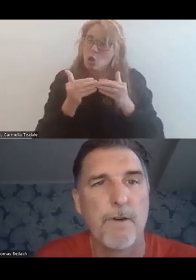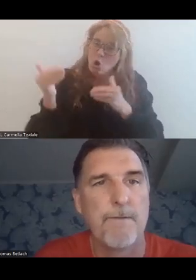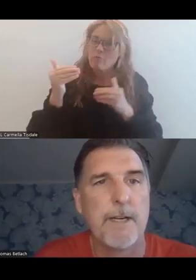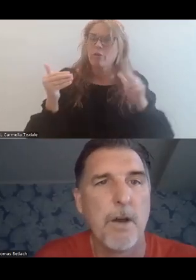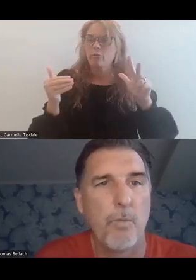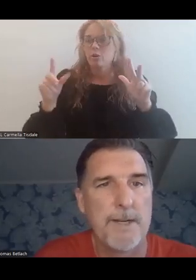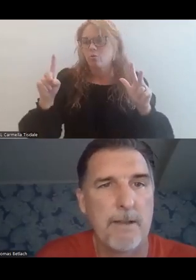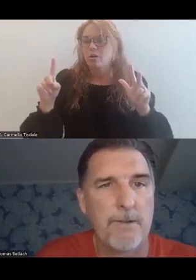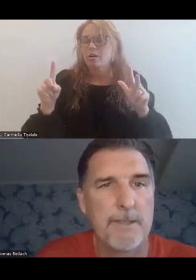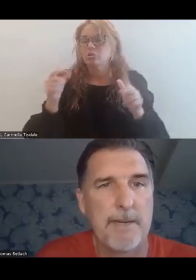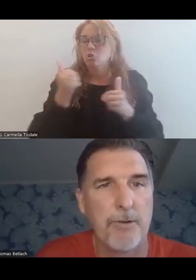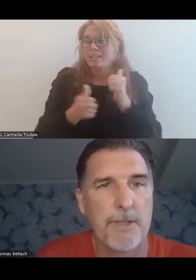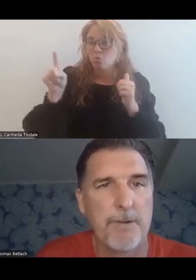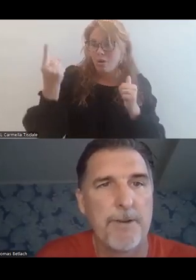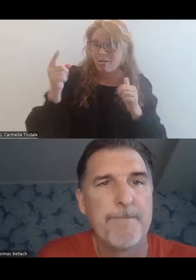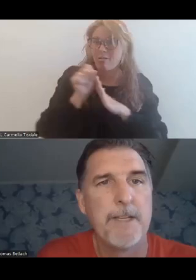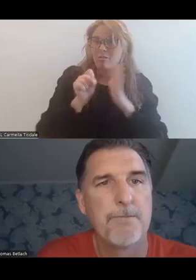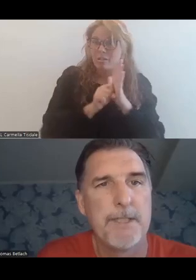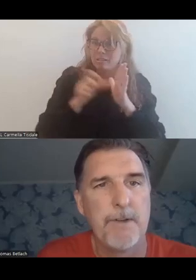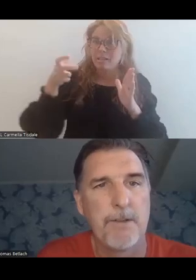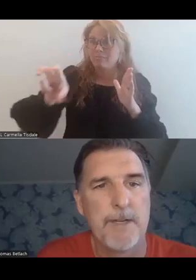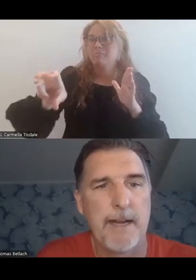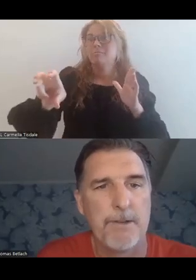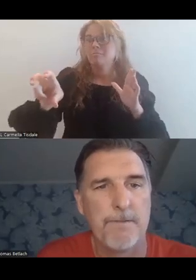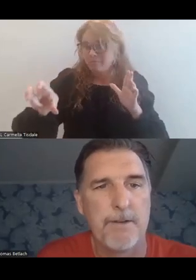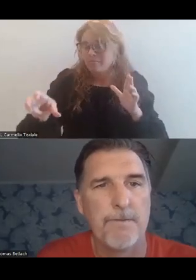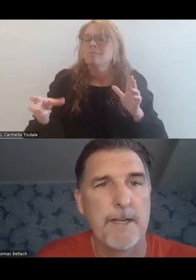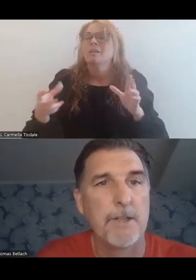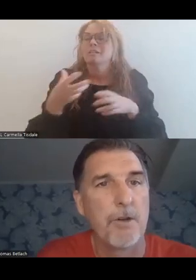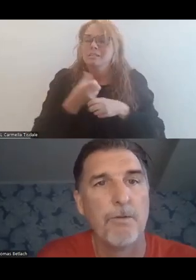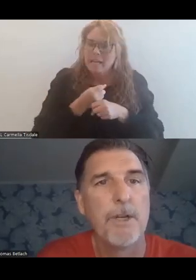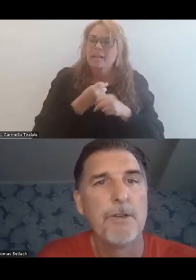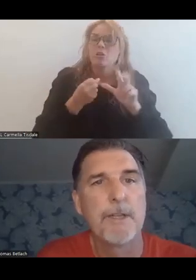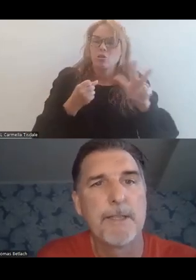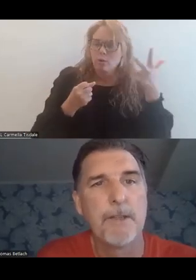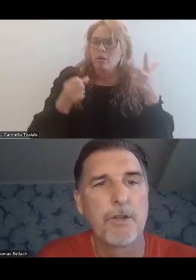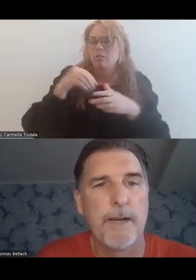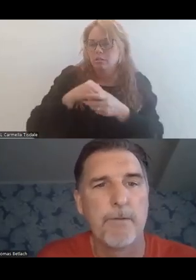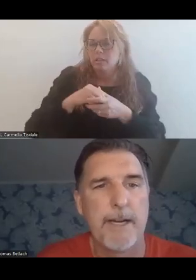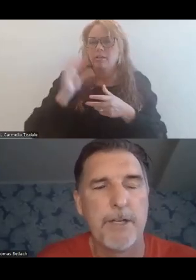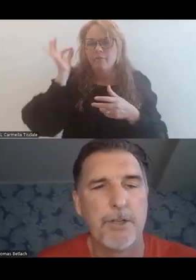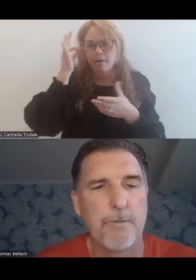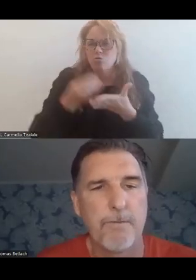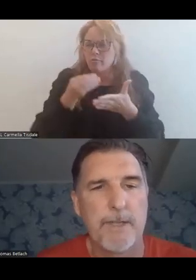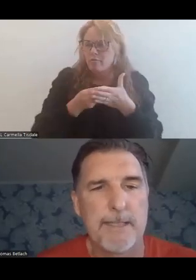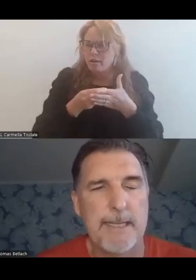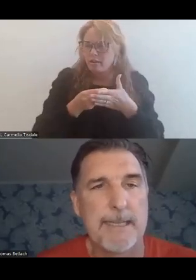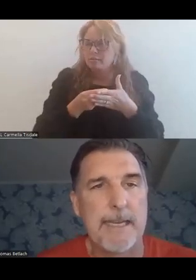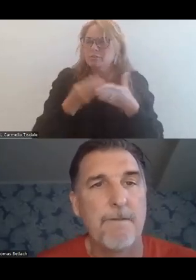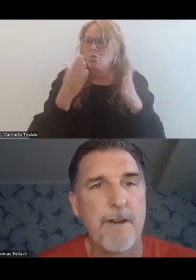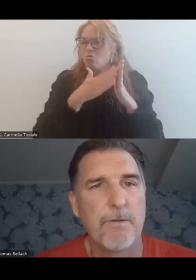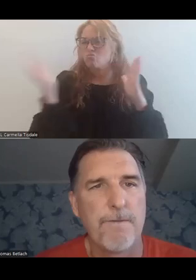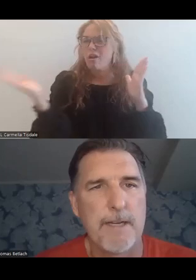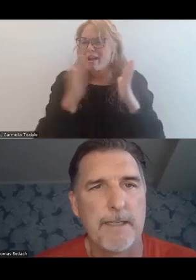one. So for every $1 the state puts up, it's receiving $3 in federal funding. So you can see there's quite a range in terms of what